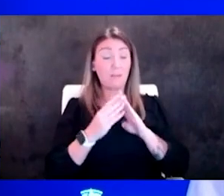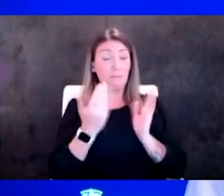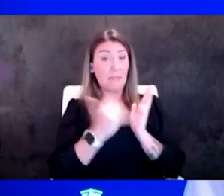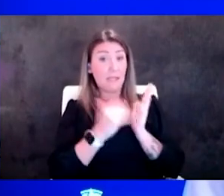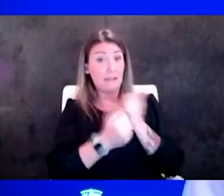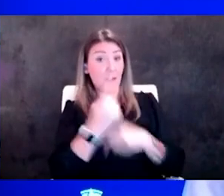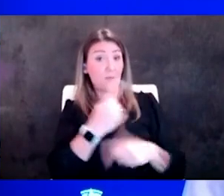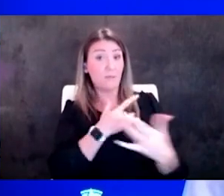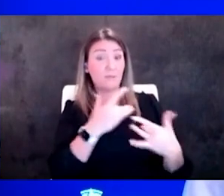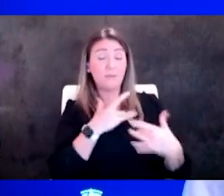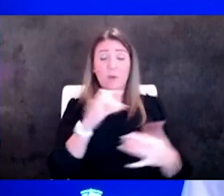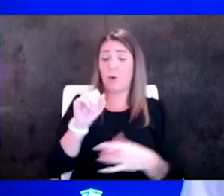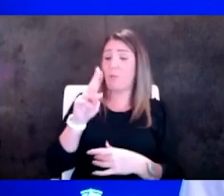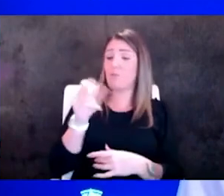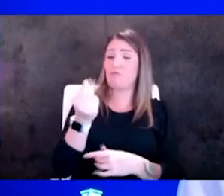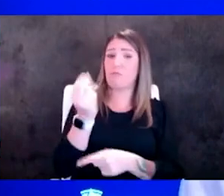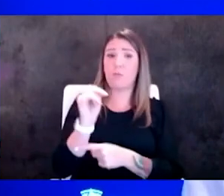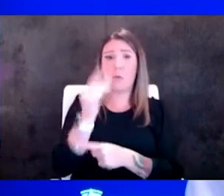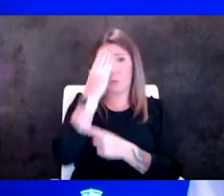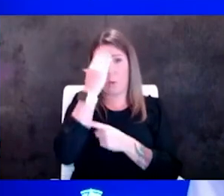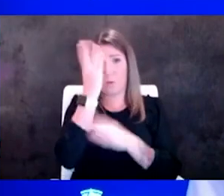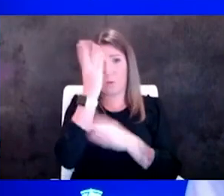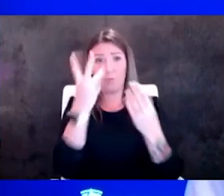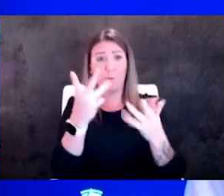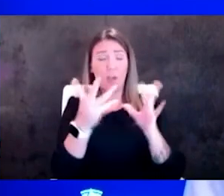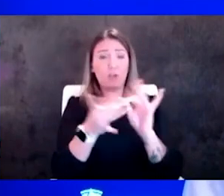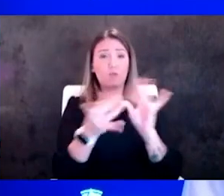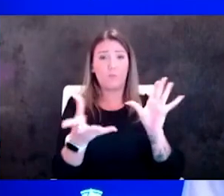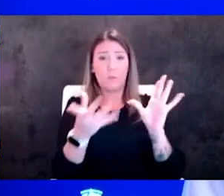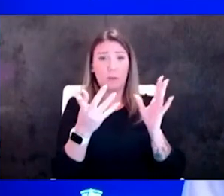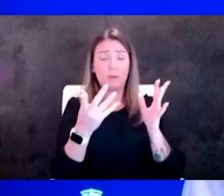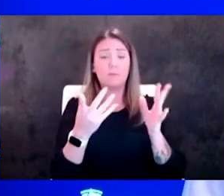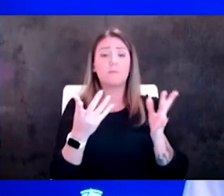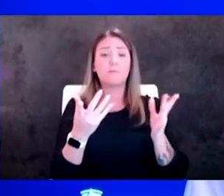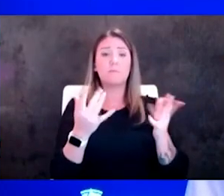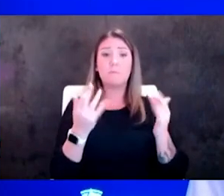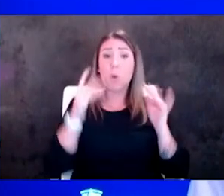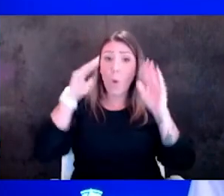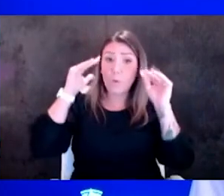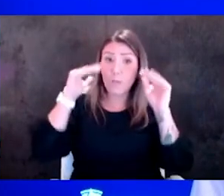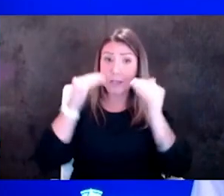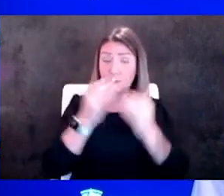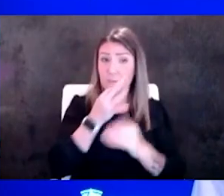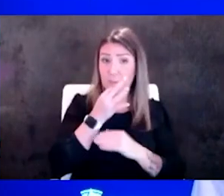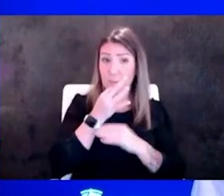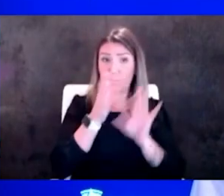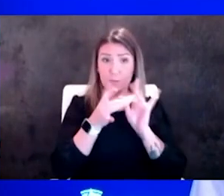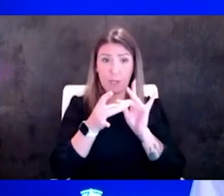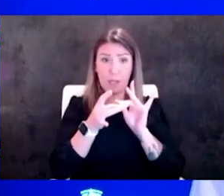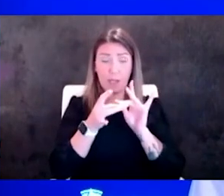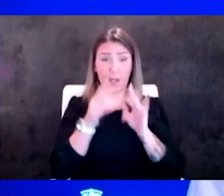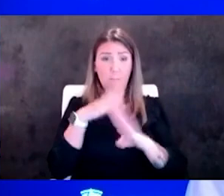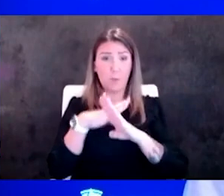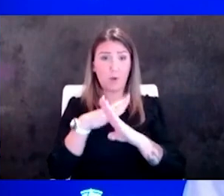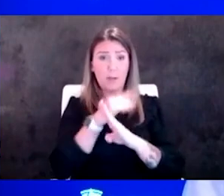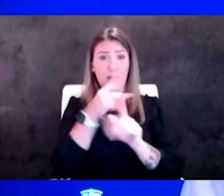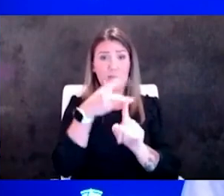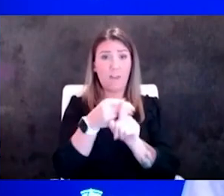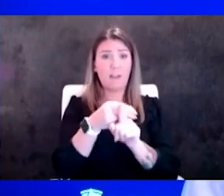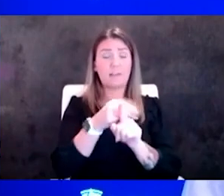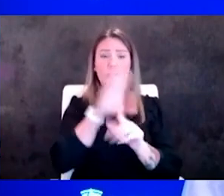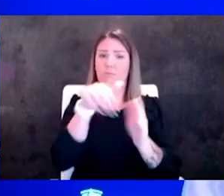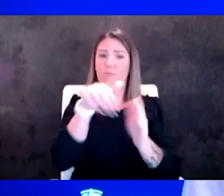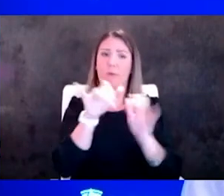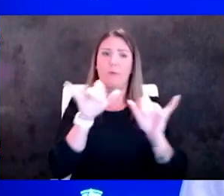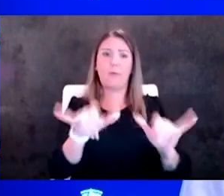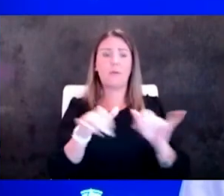omicron we know information is coming out um hopefully soon about immunity and vaccines and all that um